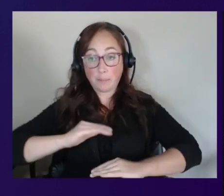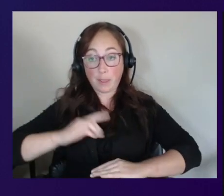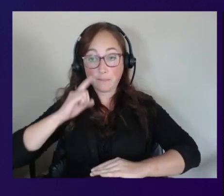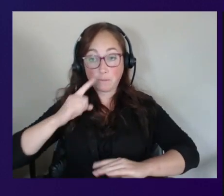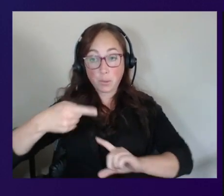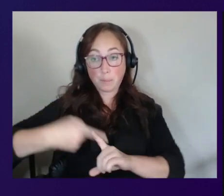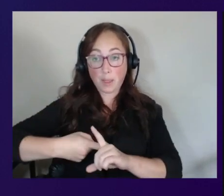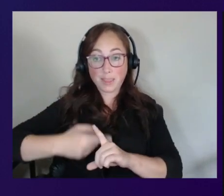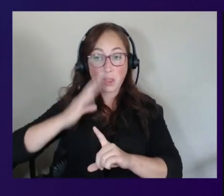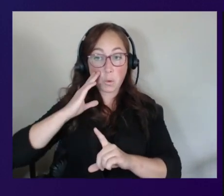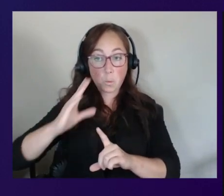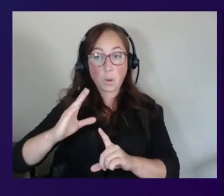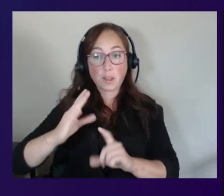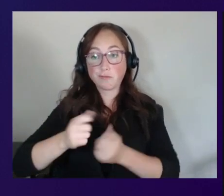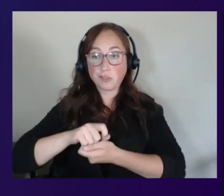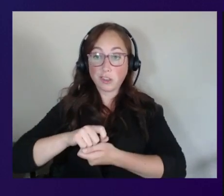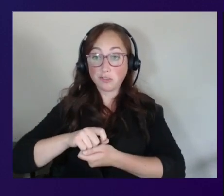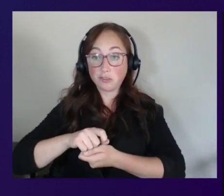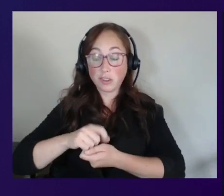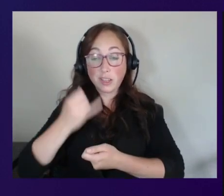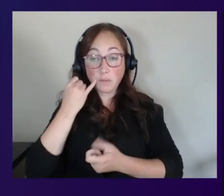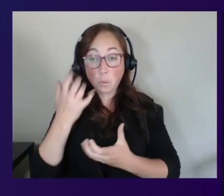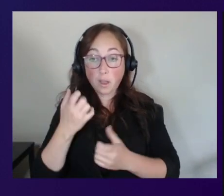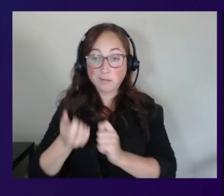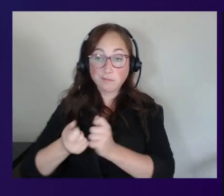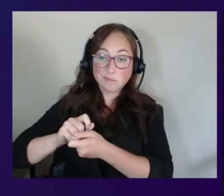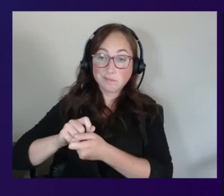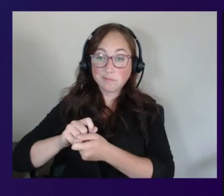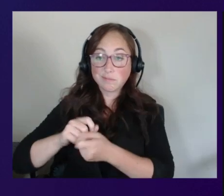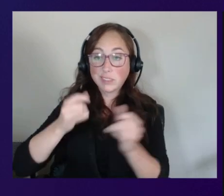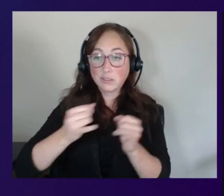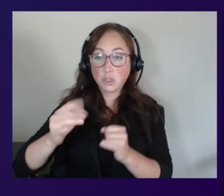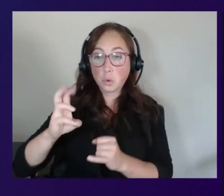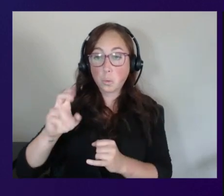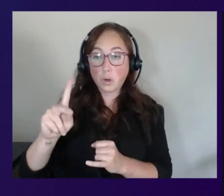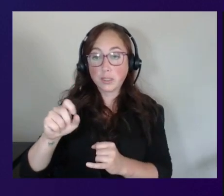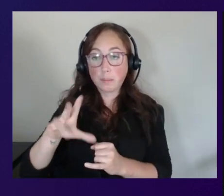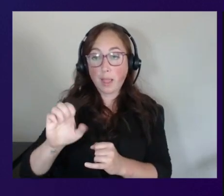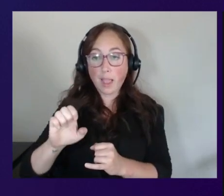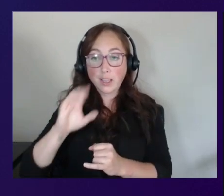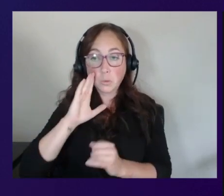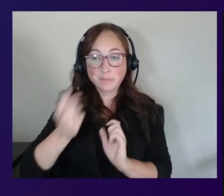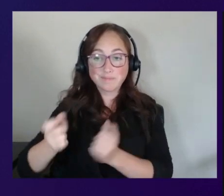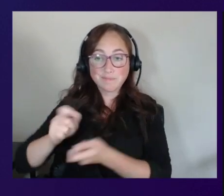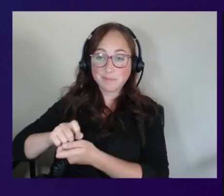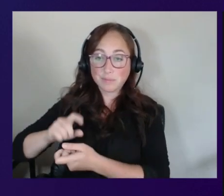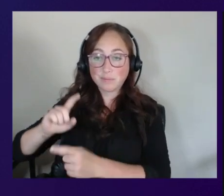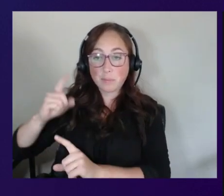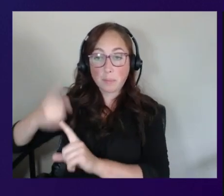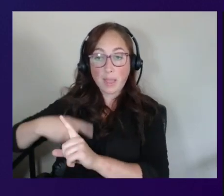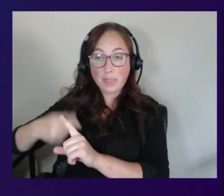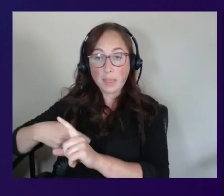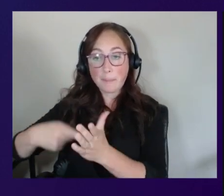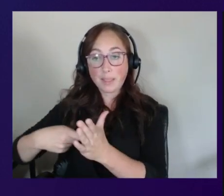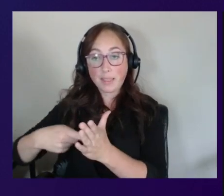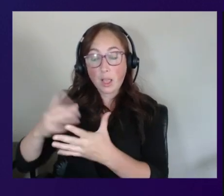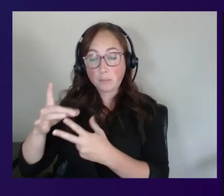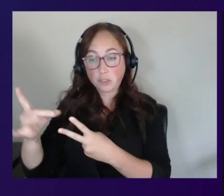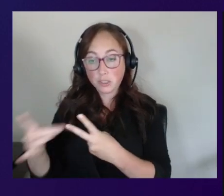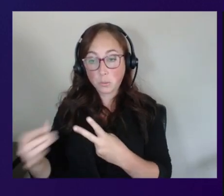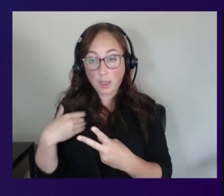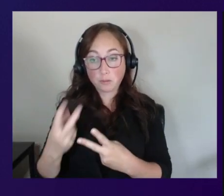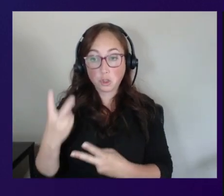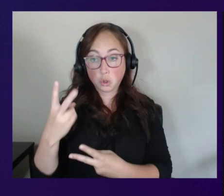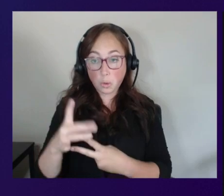convert if you want it to that individual workspace to the monthly billing option because there are two different options there's hourly